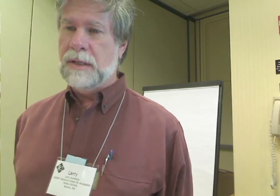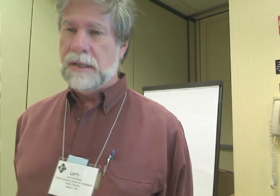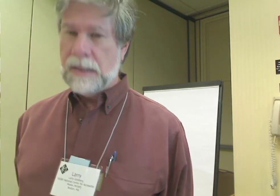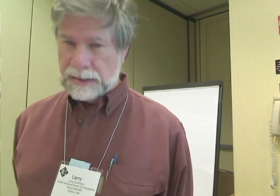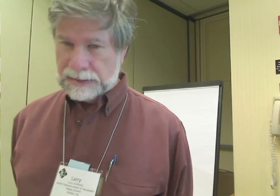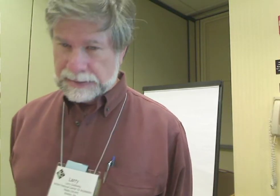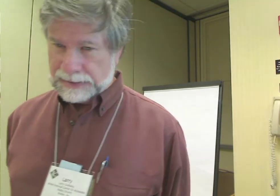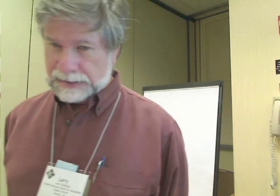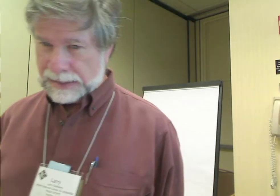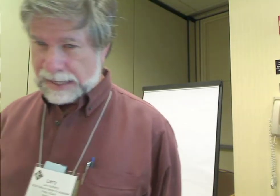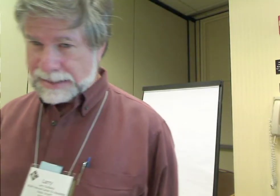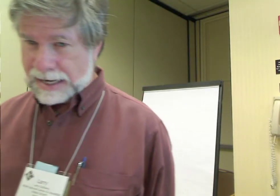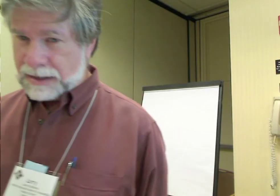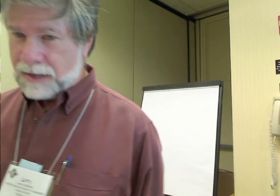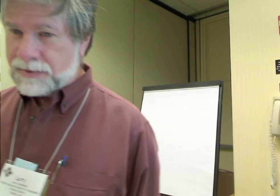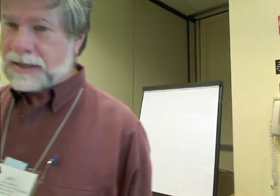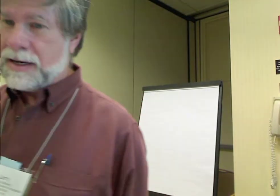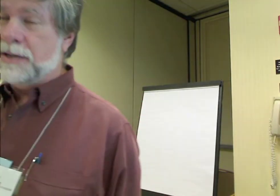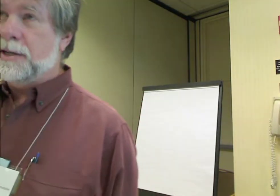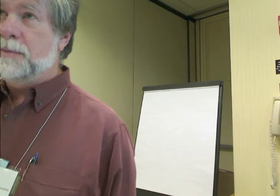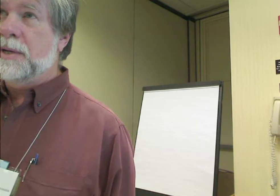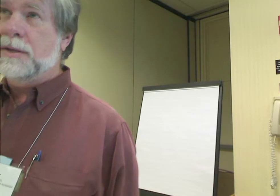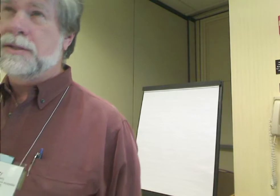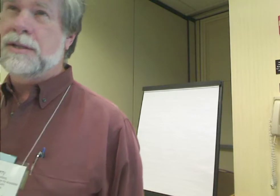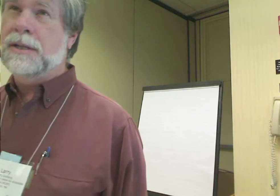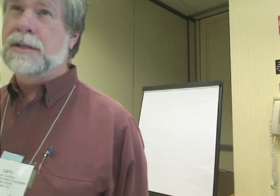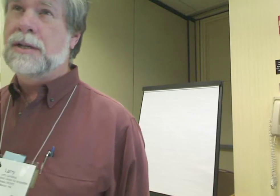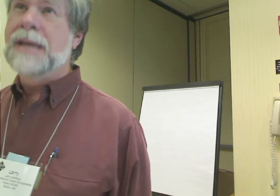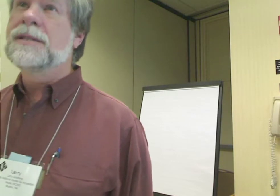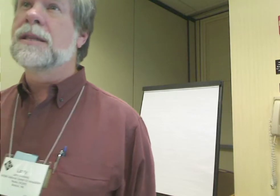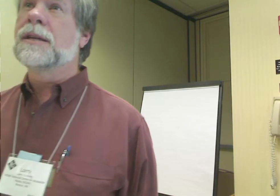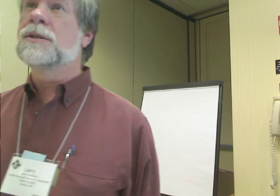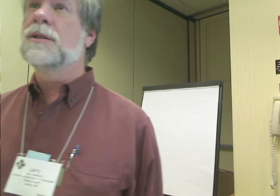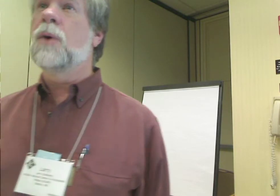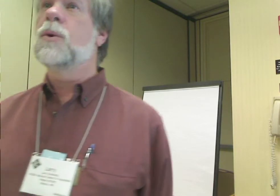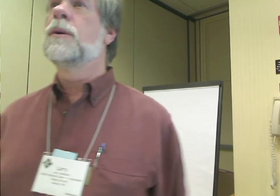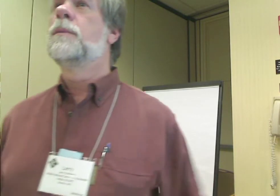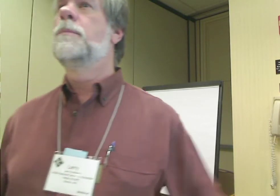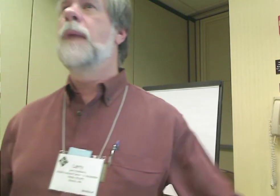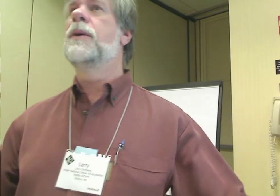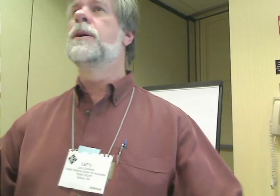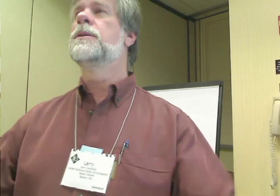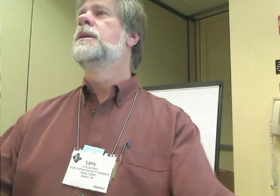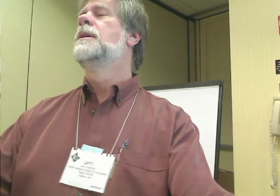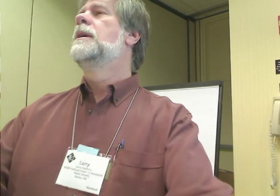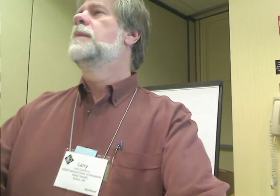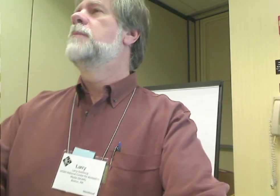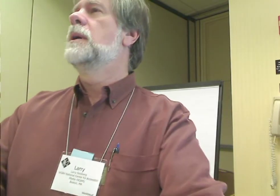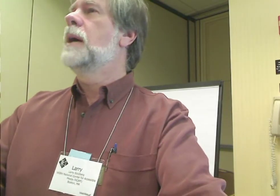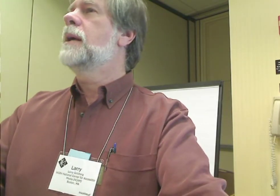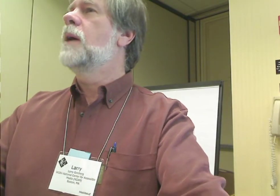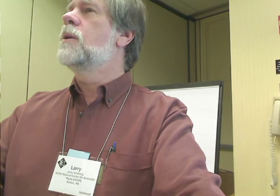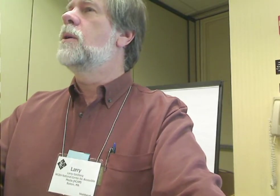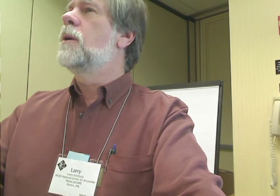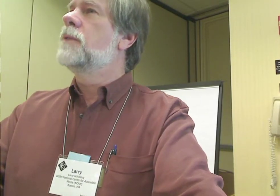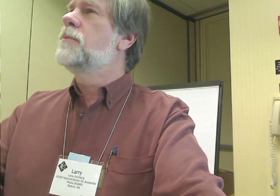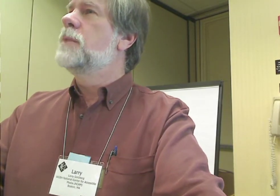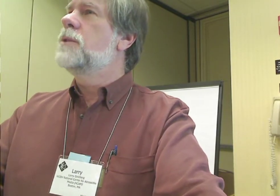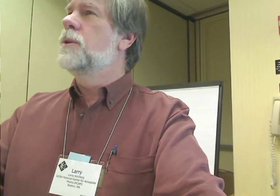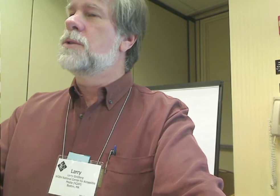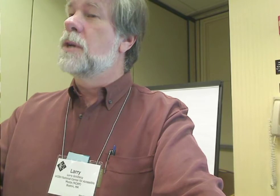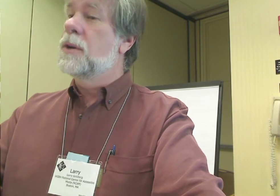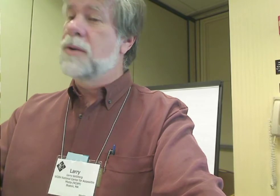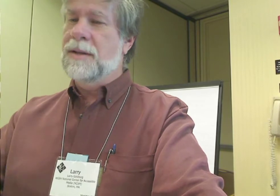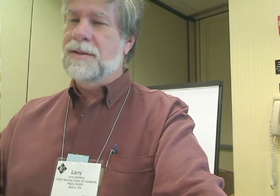and accessibility. I say I love technology because it does amazing things to lower barriers, but like alcohol,